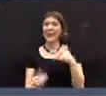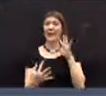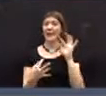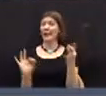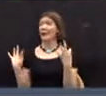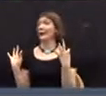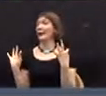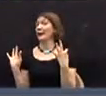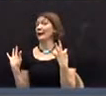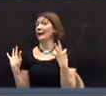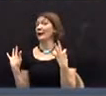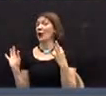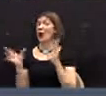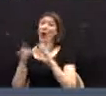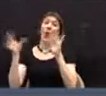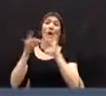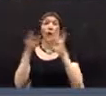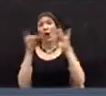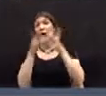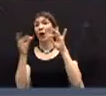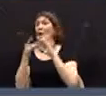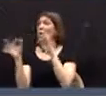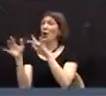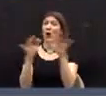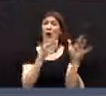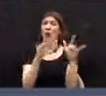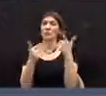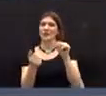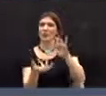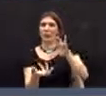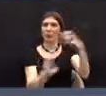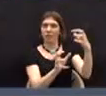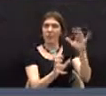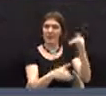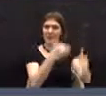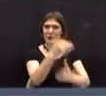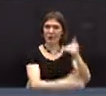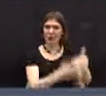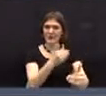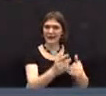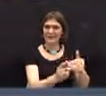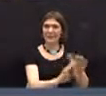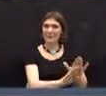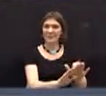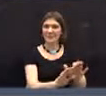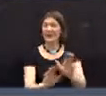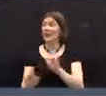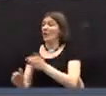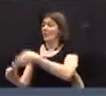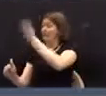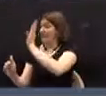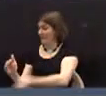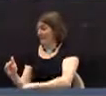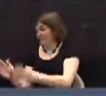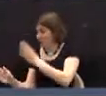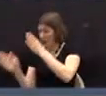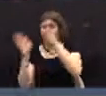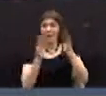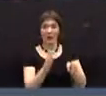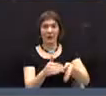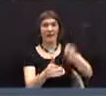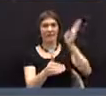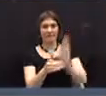sideshow to try to short-circuit what is trying to be reasonable people